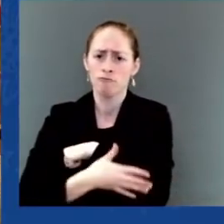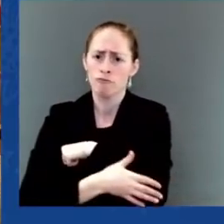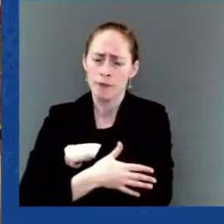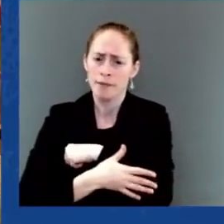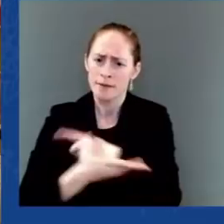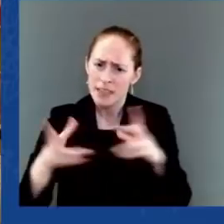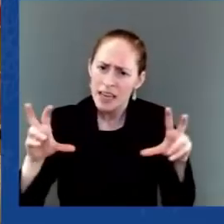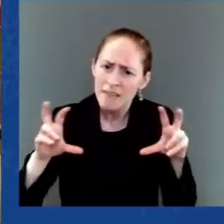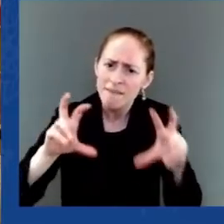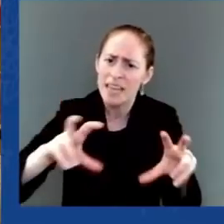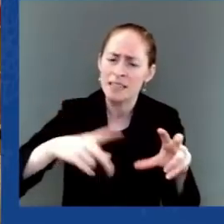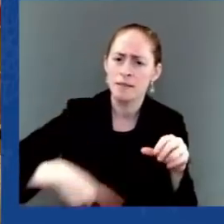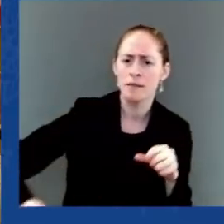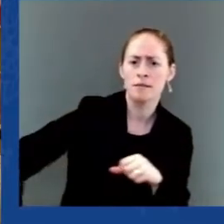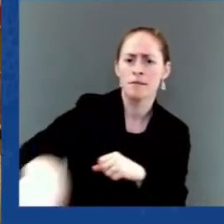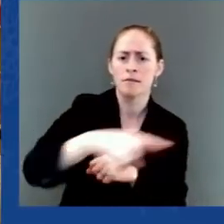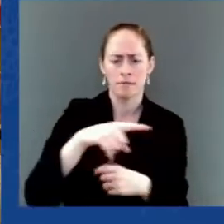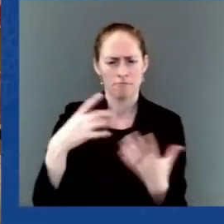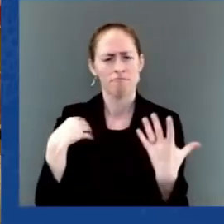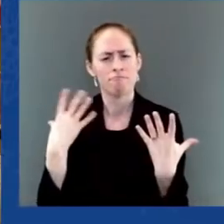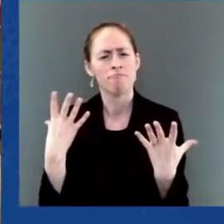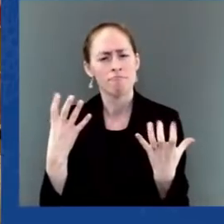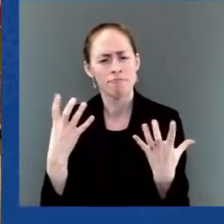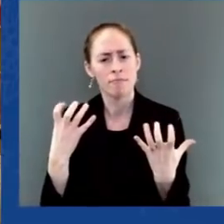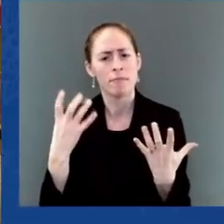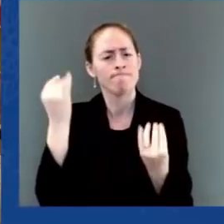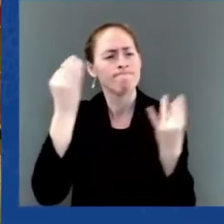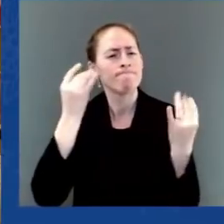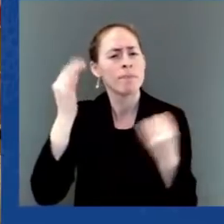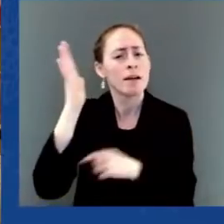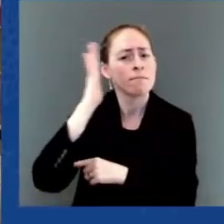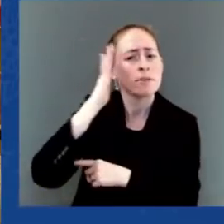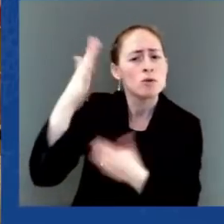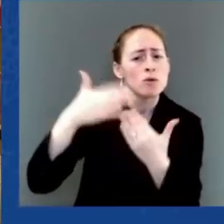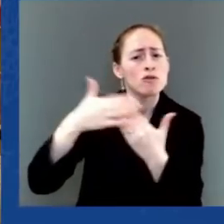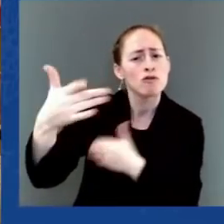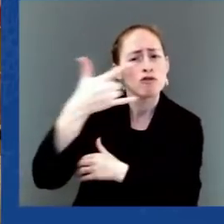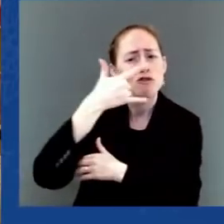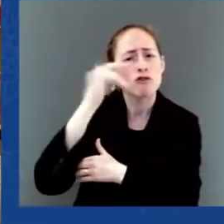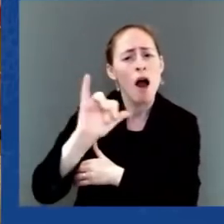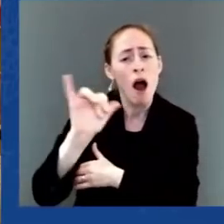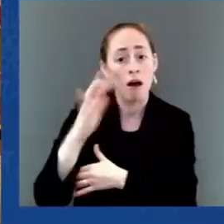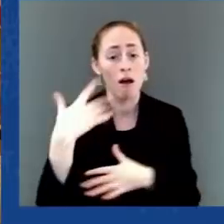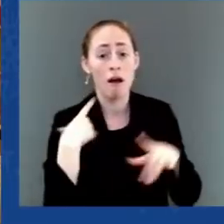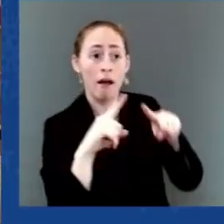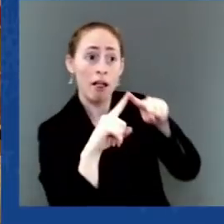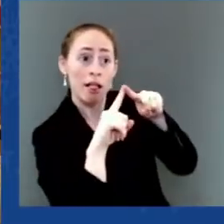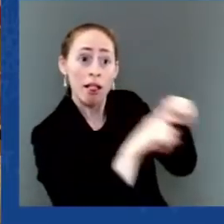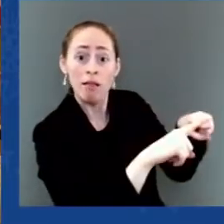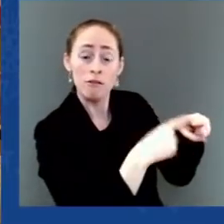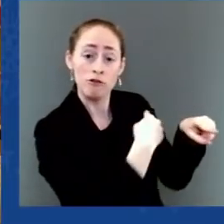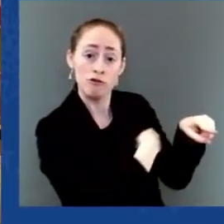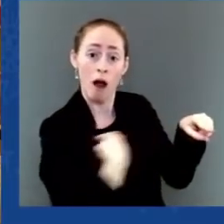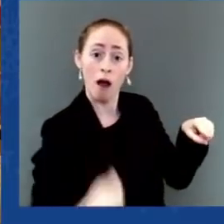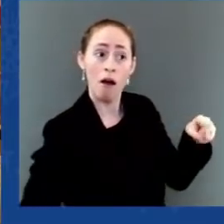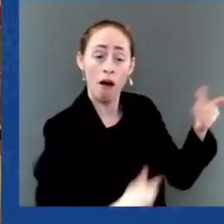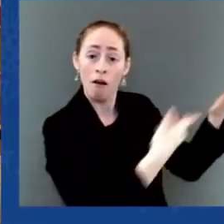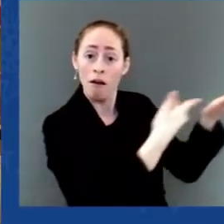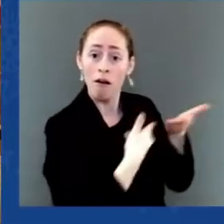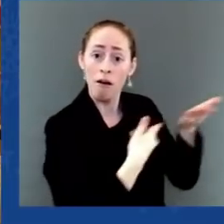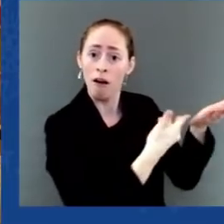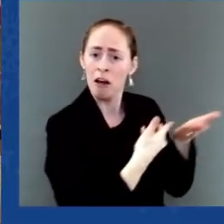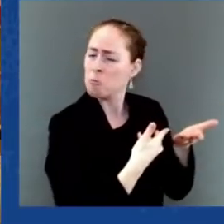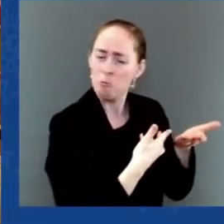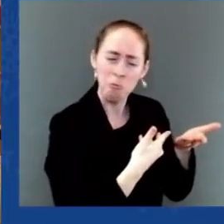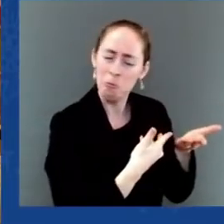the import. And we must jointly define specific objectives and leave myths